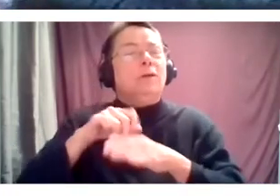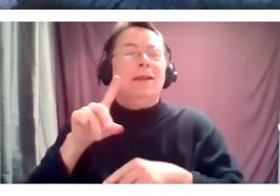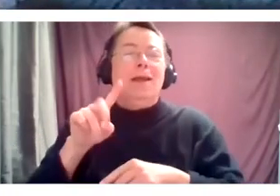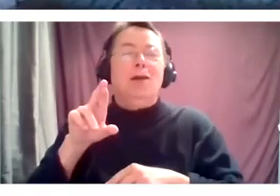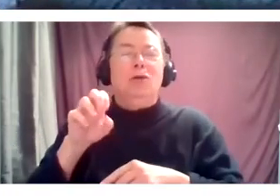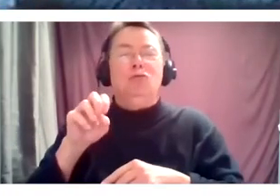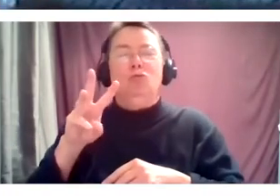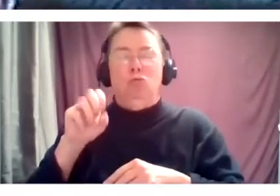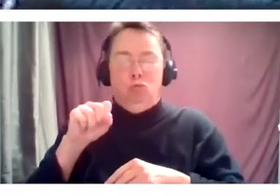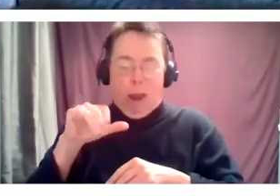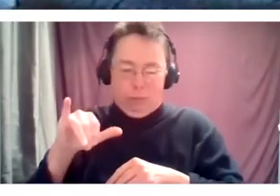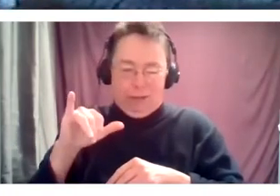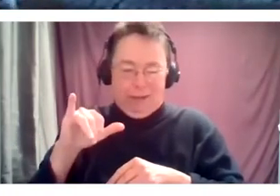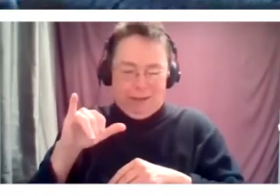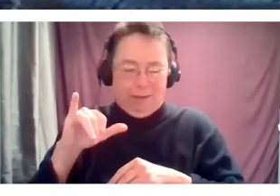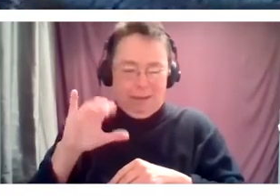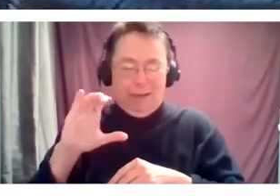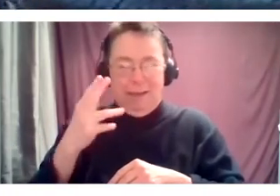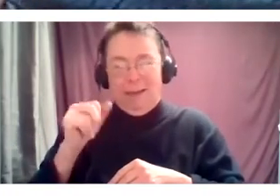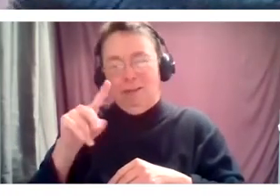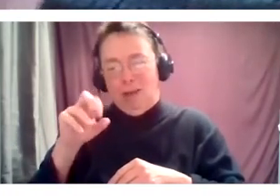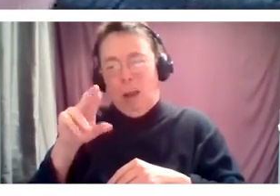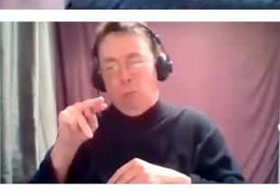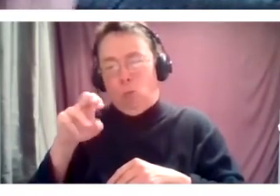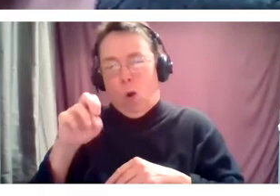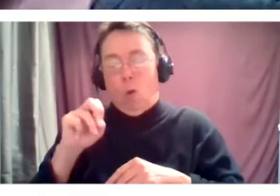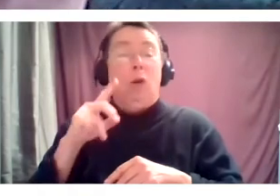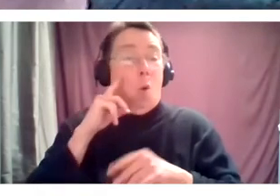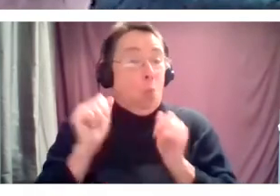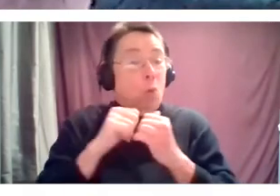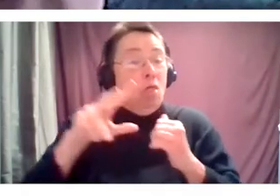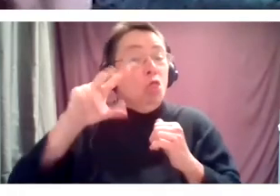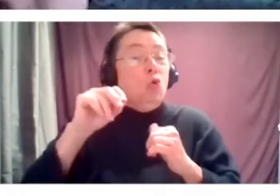Teens, full musical, when all this happened in March.